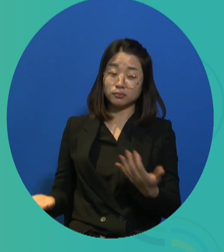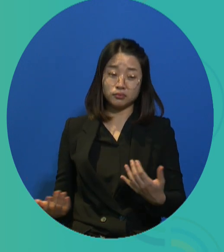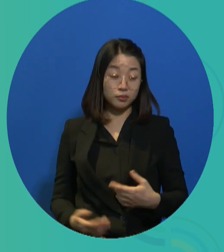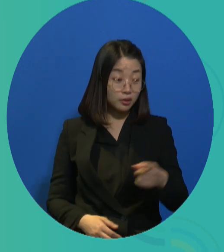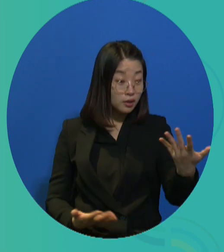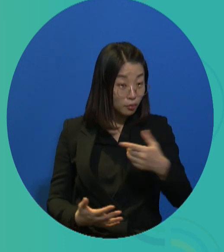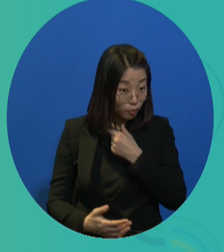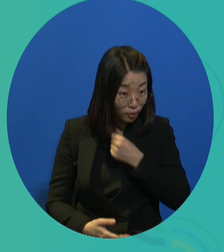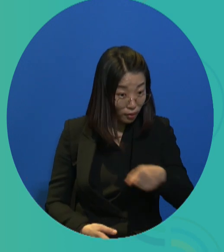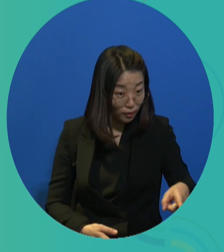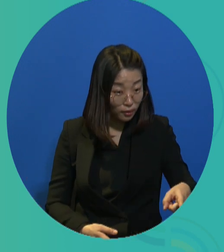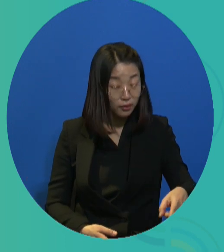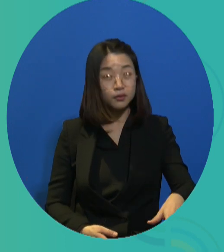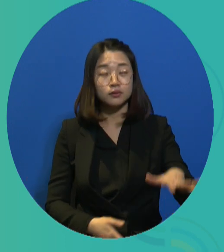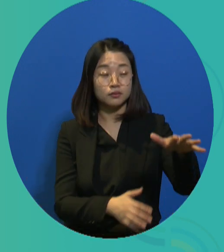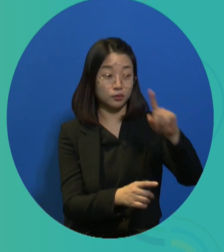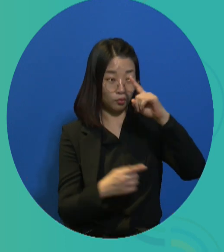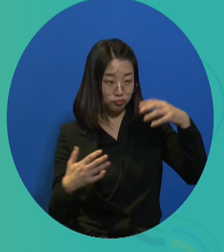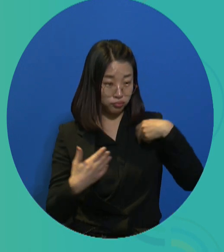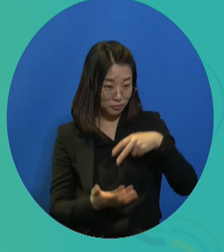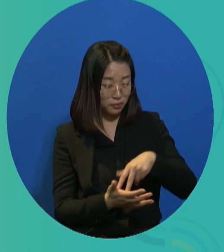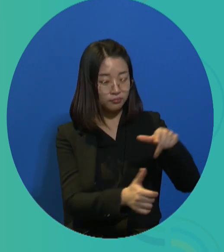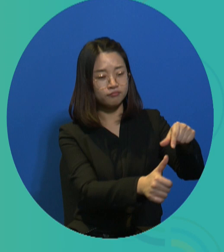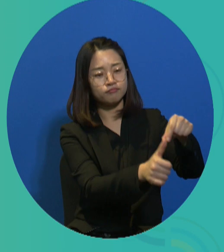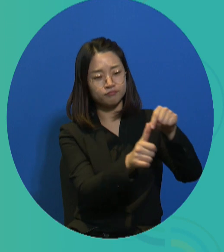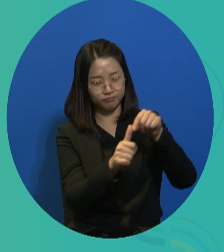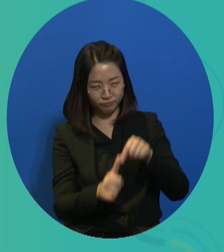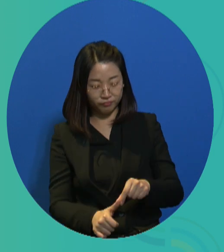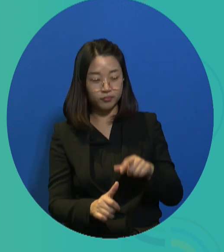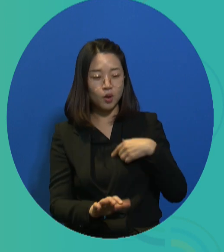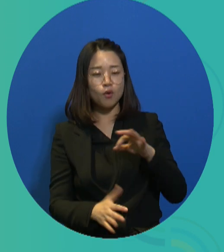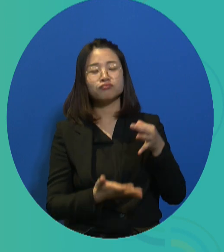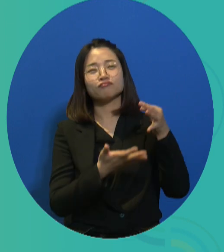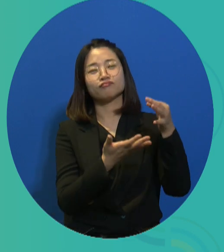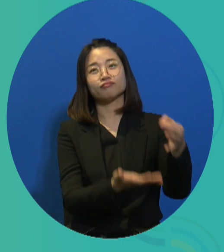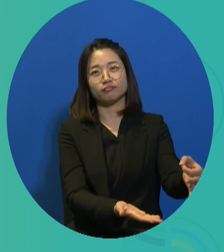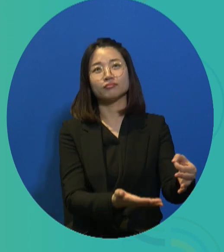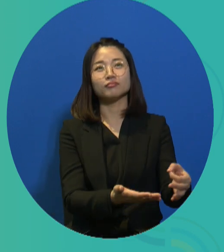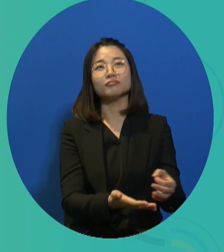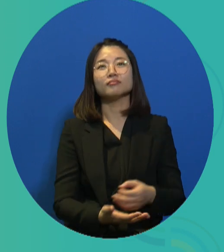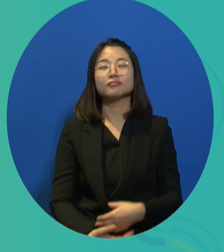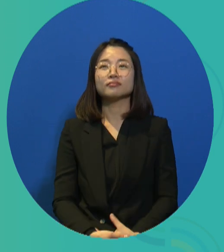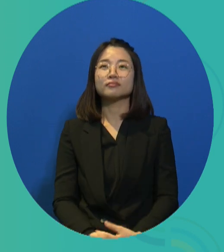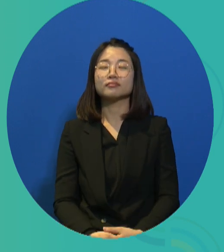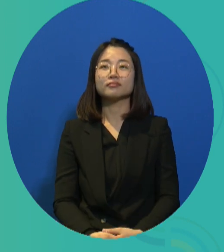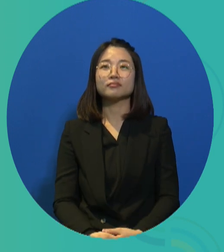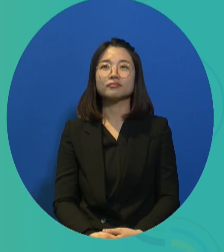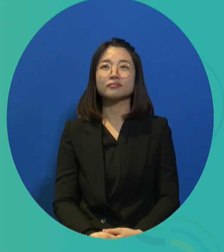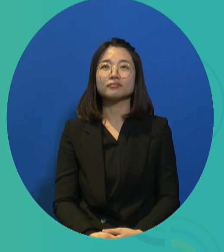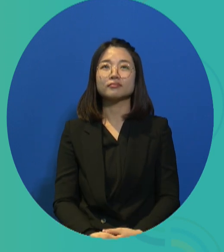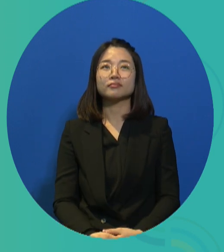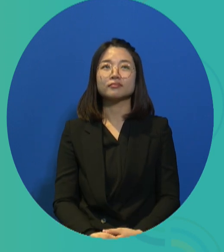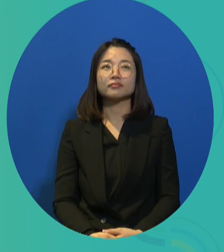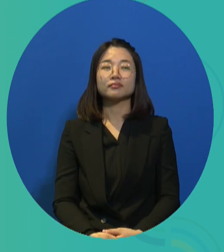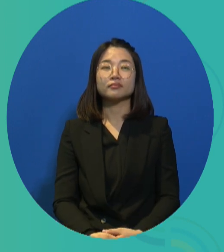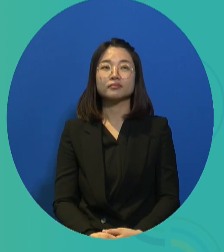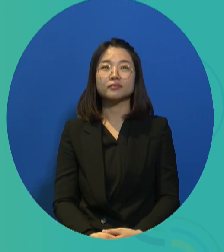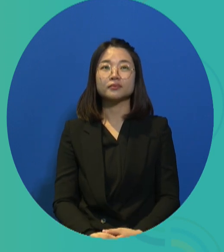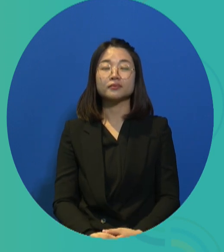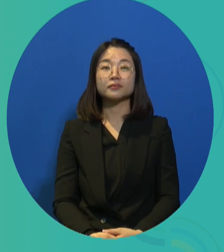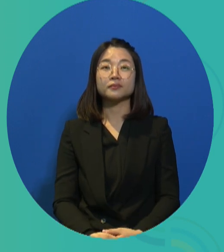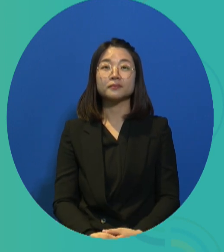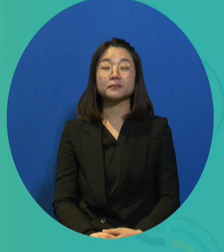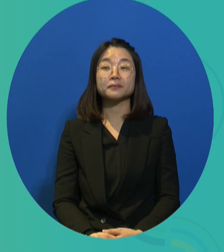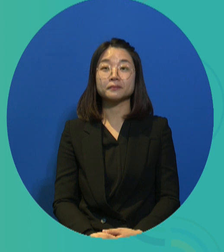rich that they don't have to work. They don't feel like working and that's fine. They don't have to work. But if you want to work, then you should be guaranteed work.